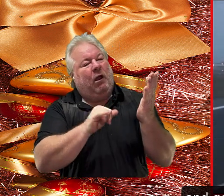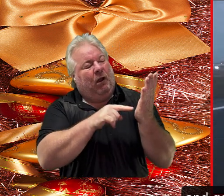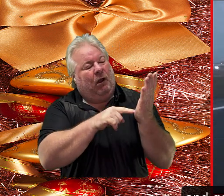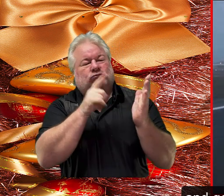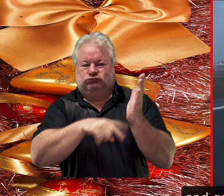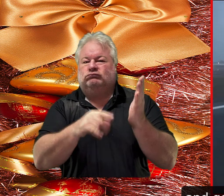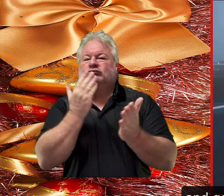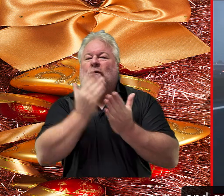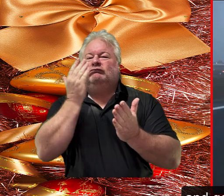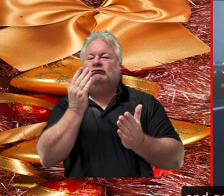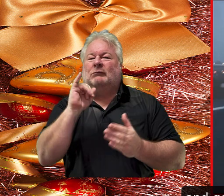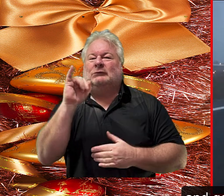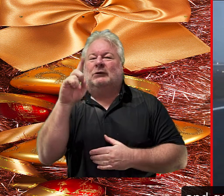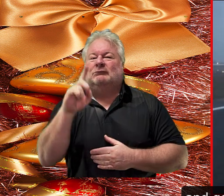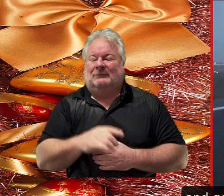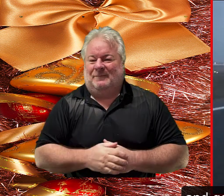new country